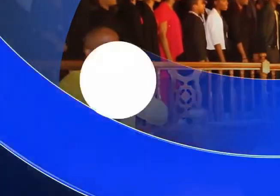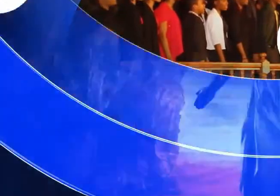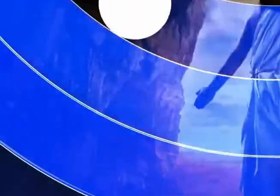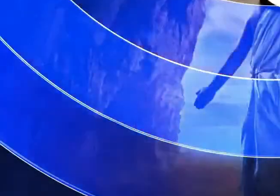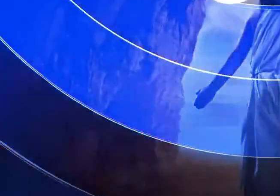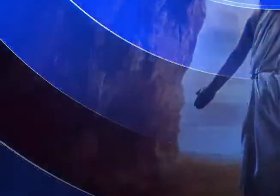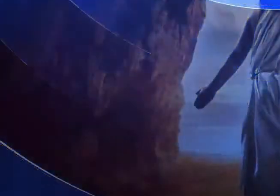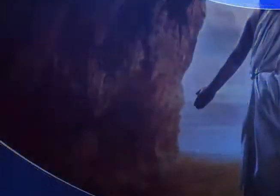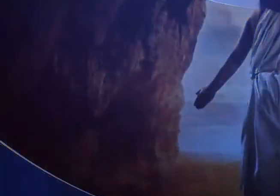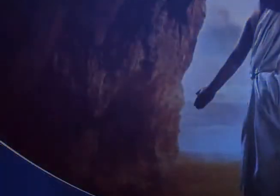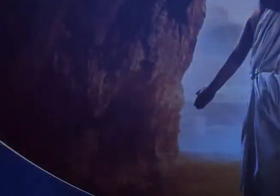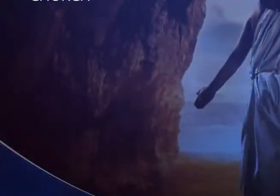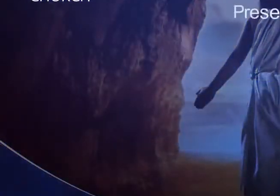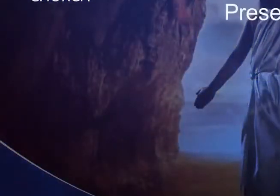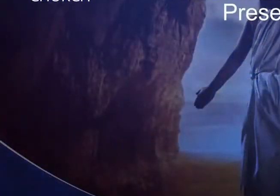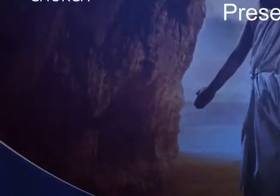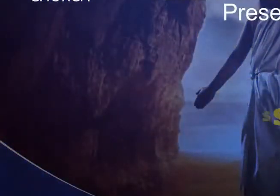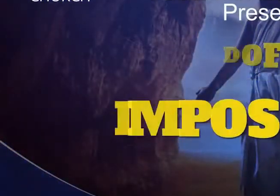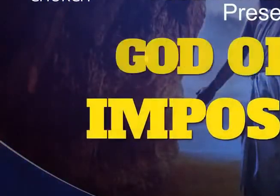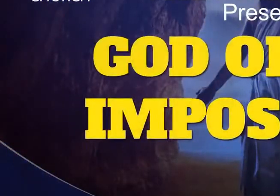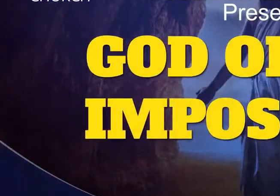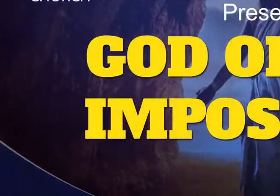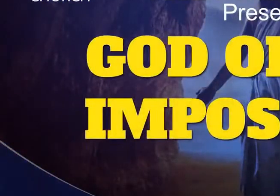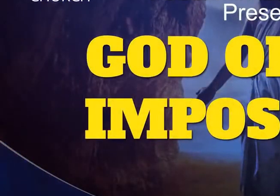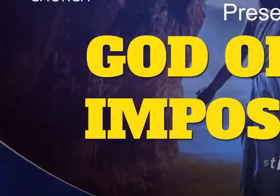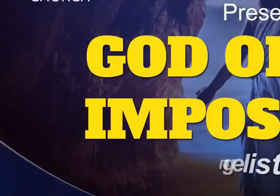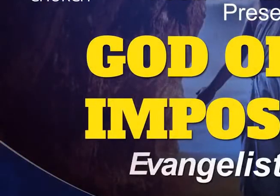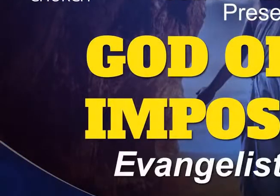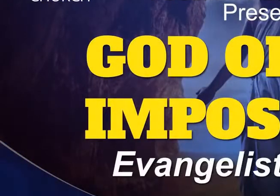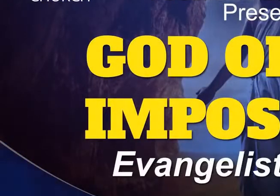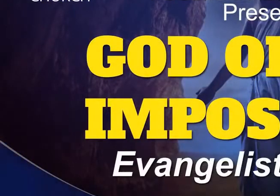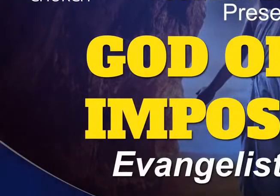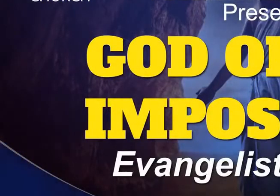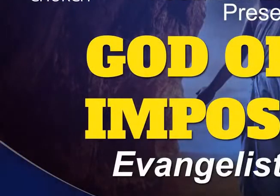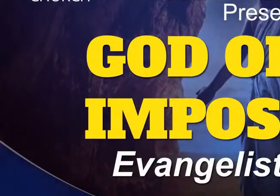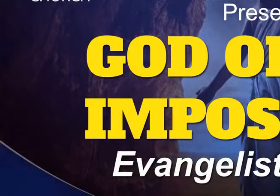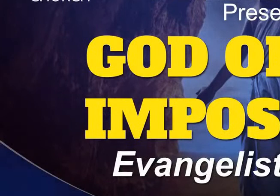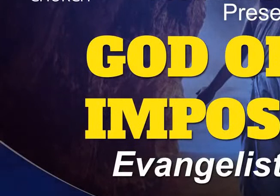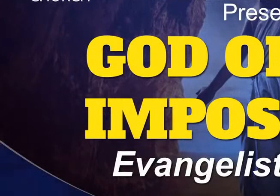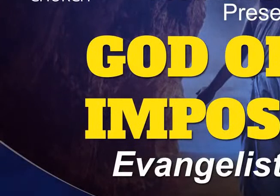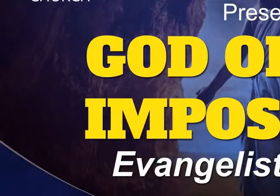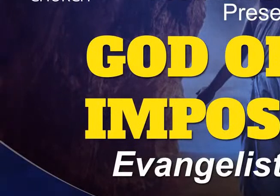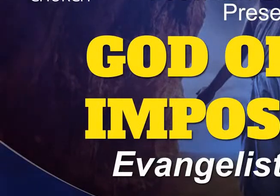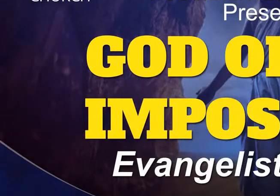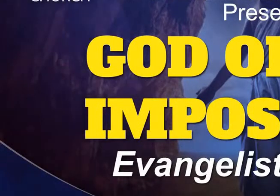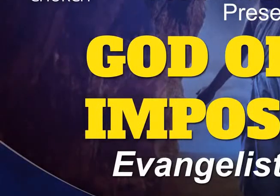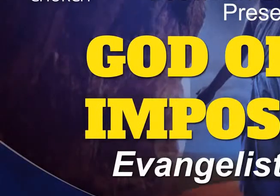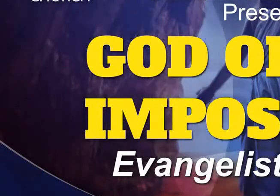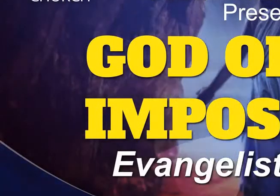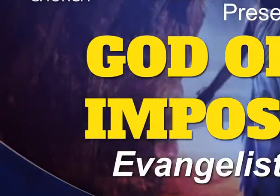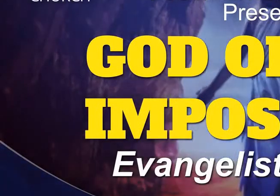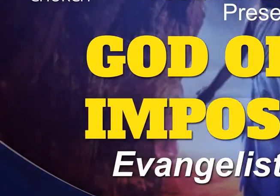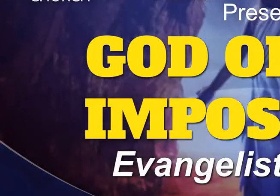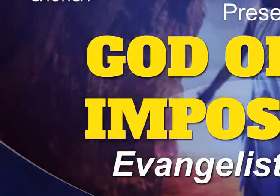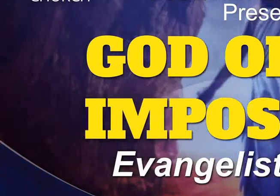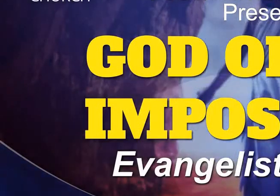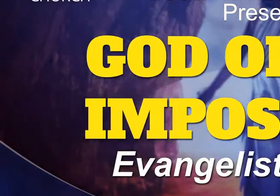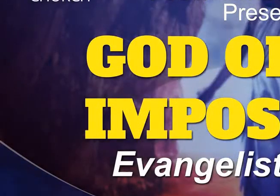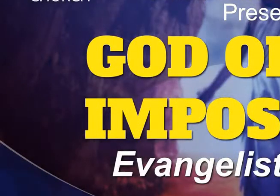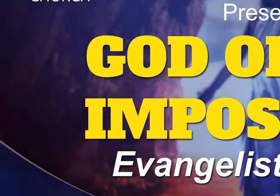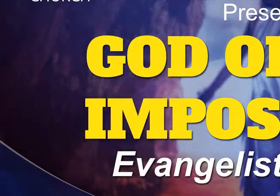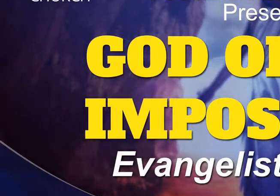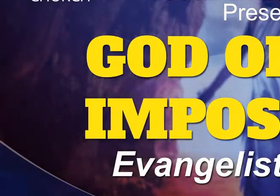be, I can go anywhere that He wants me to go,